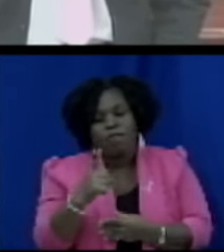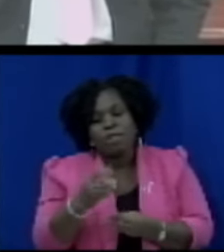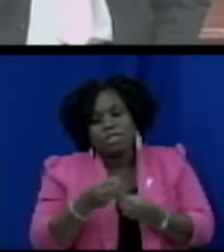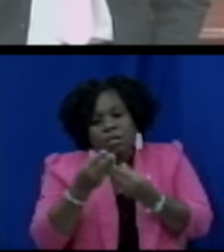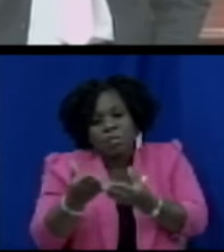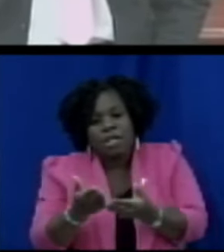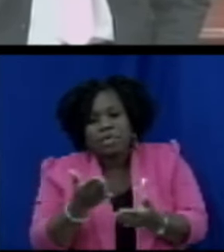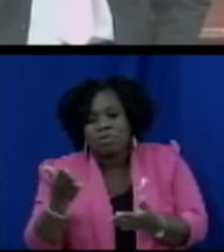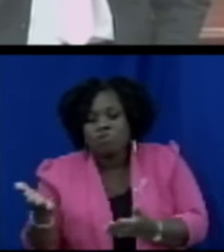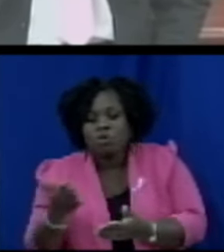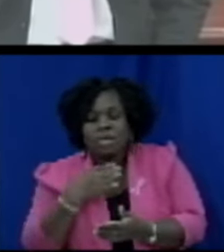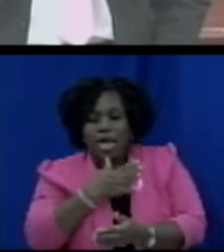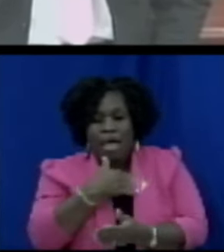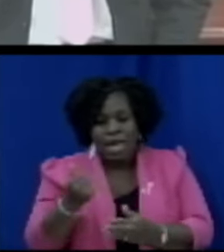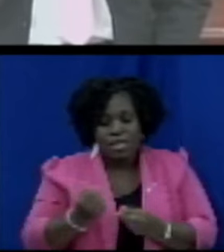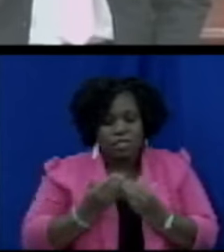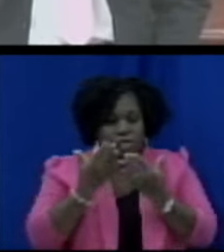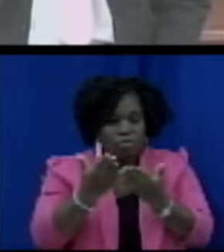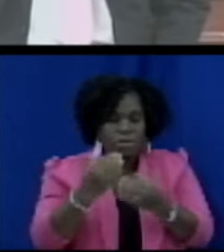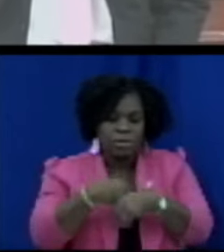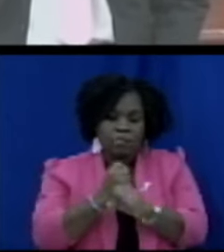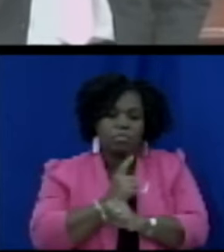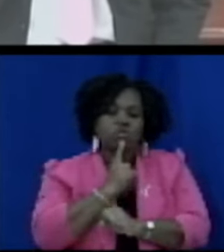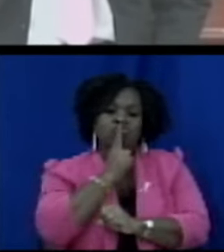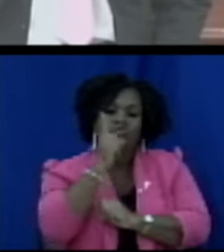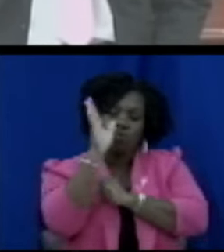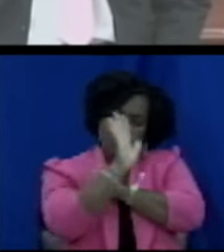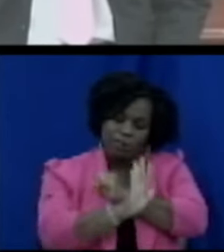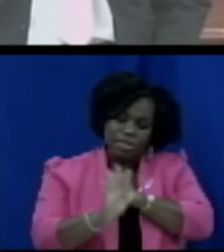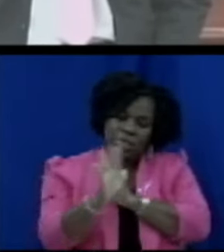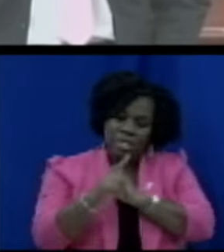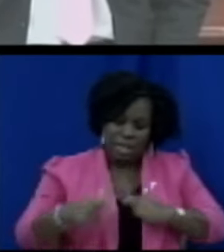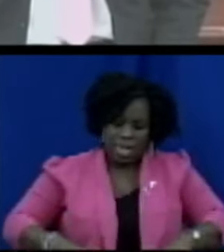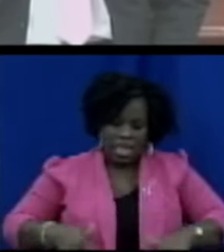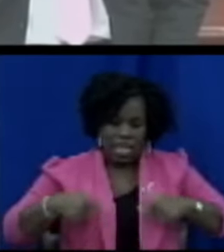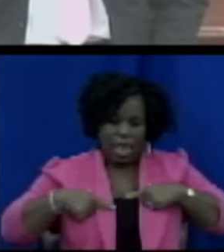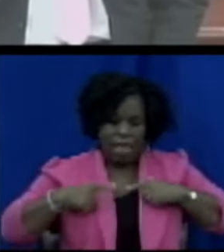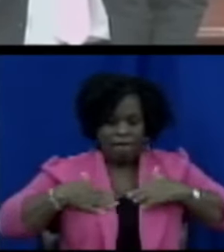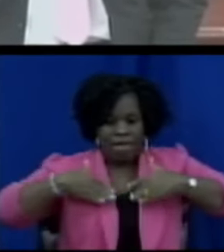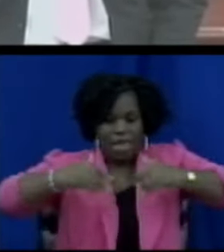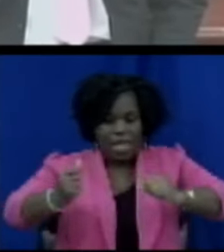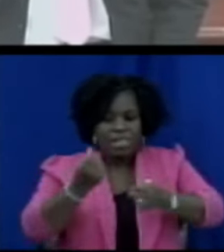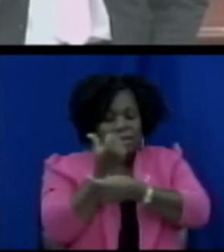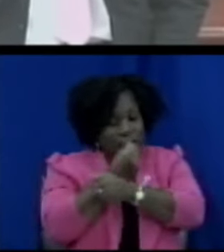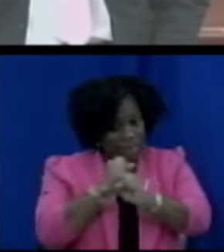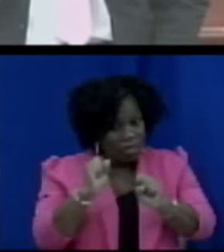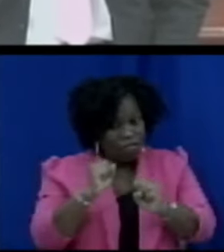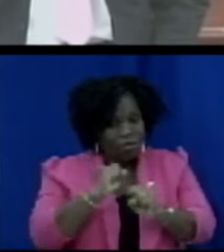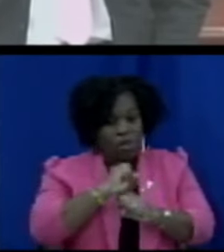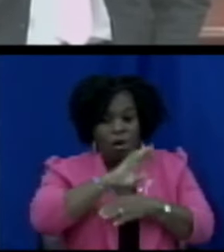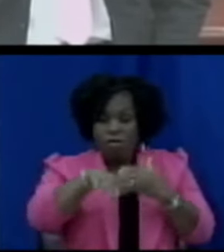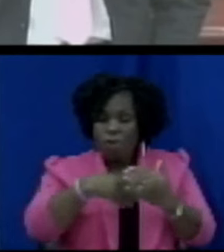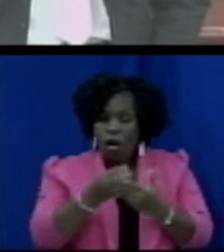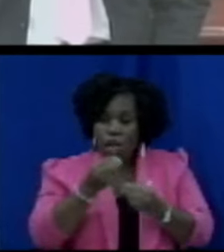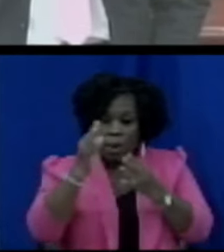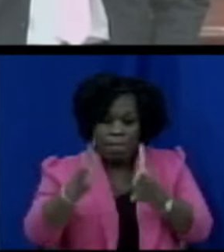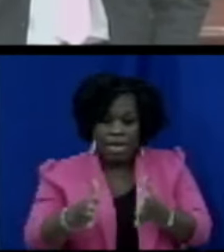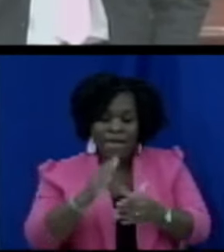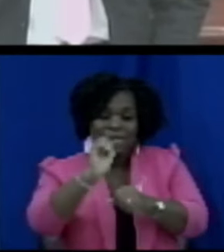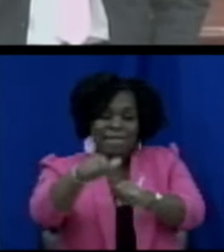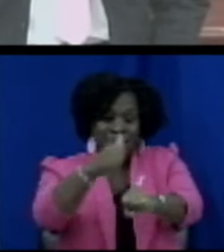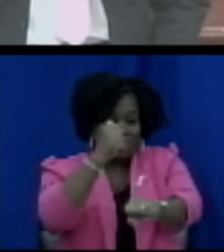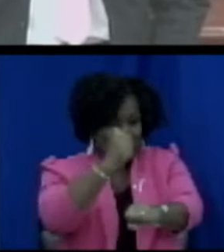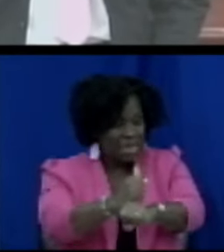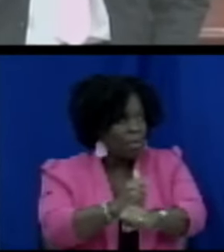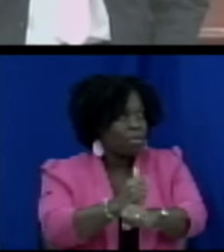provision of services to ensure the protection of life health and safety of consumers the establishment of